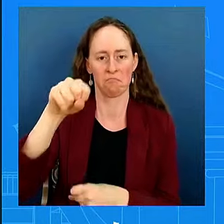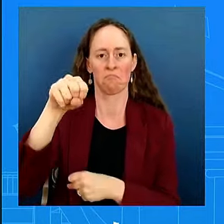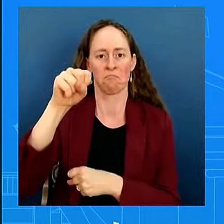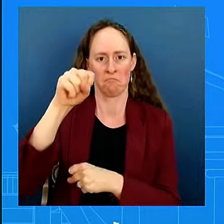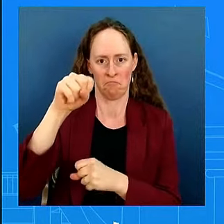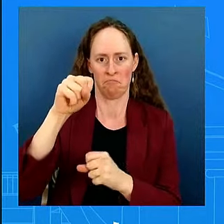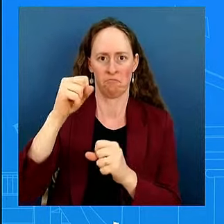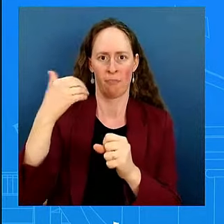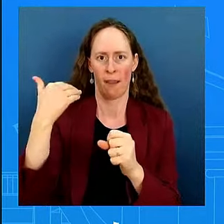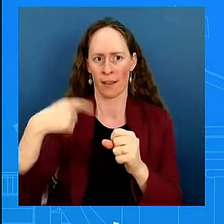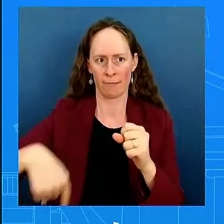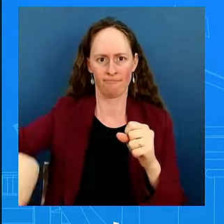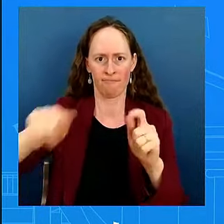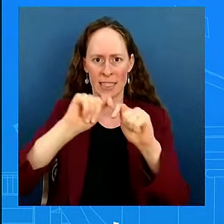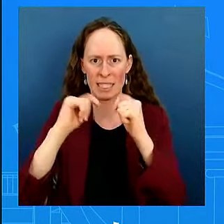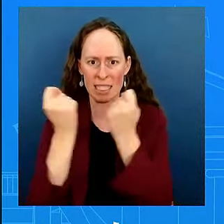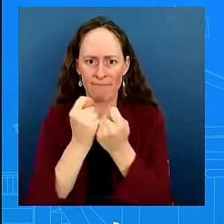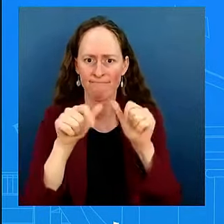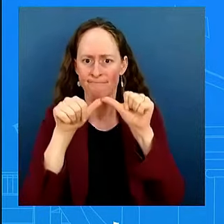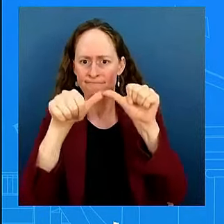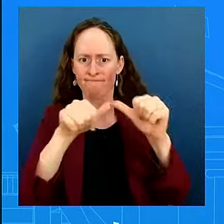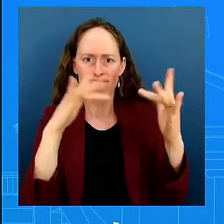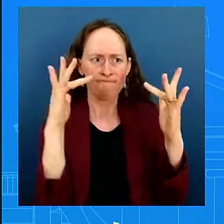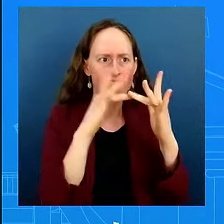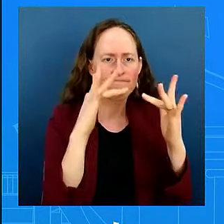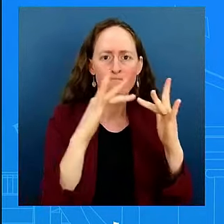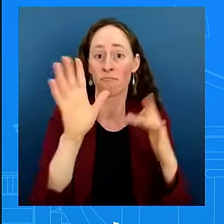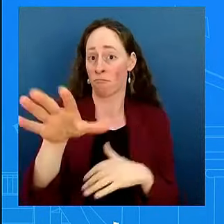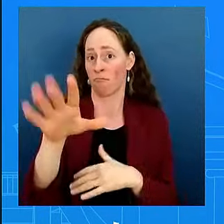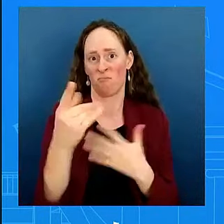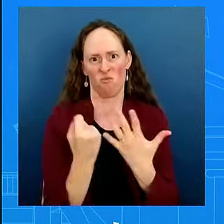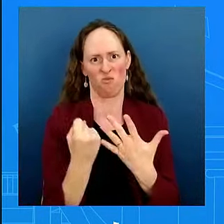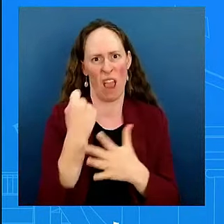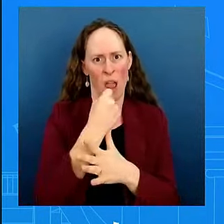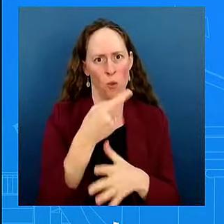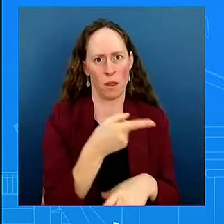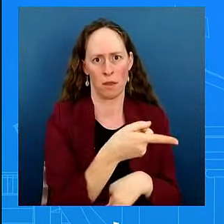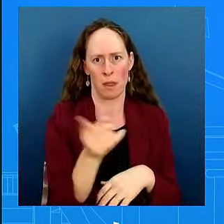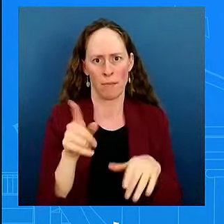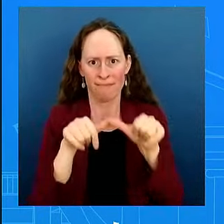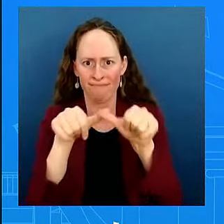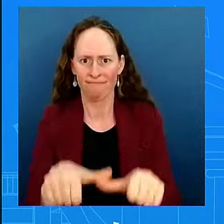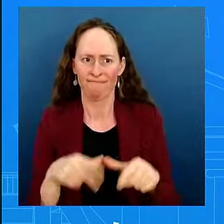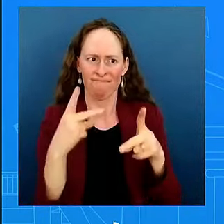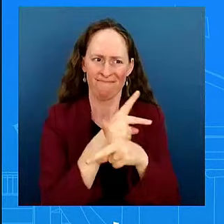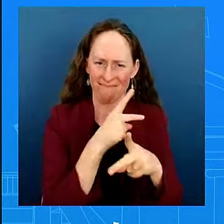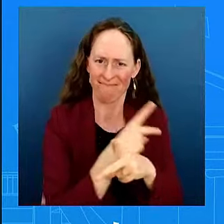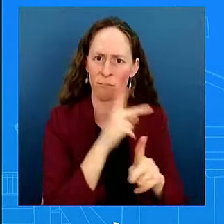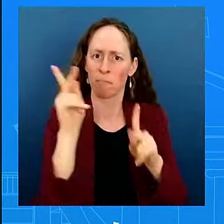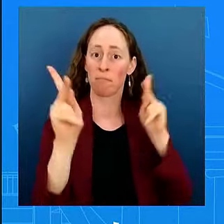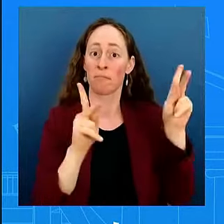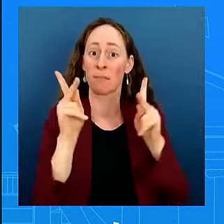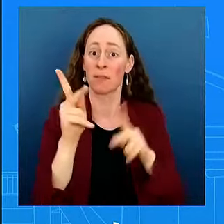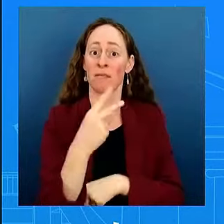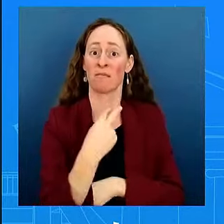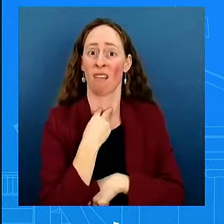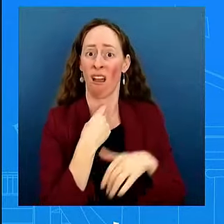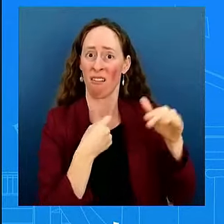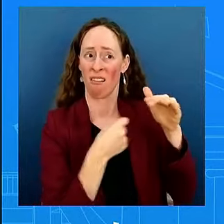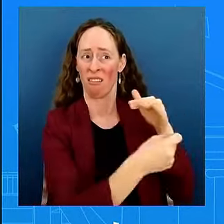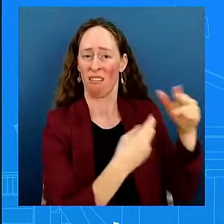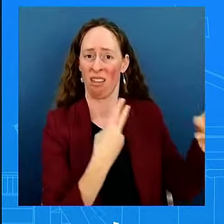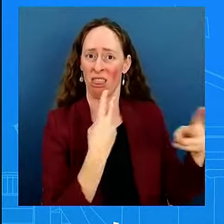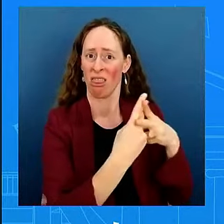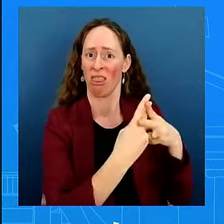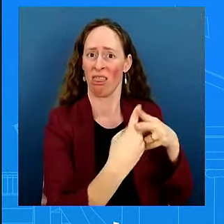deal. It is a priority. It is a must. We want to get this done. The president, as you know, we and the vice president were